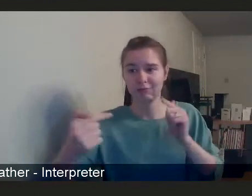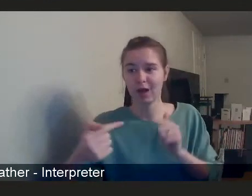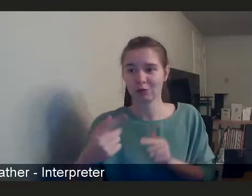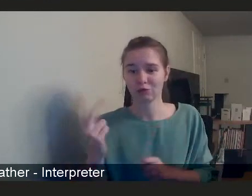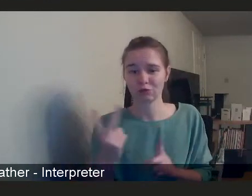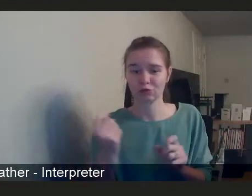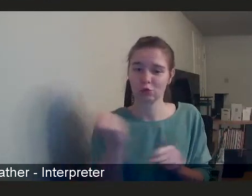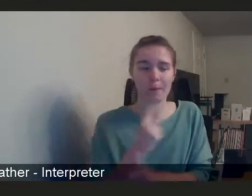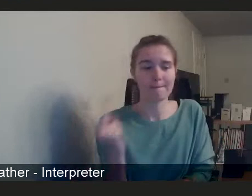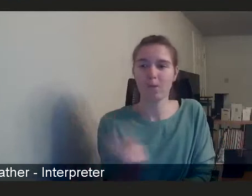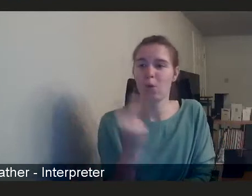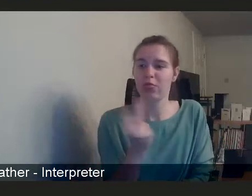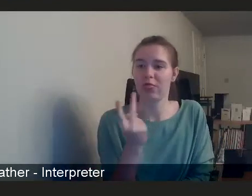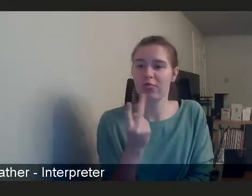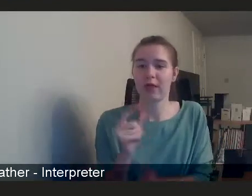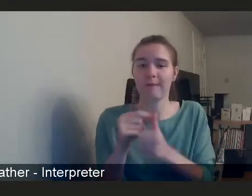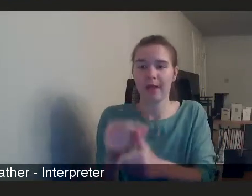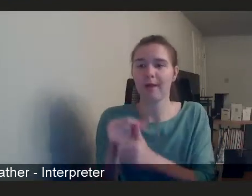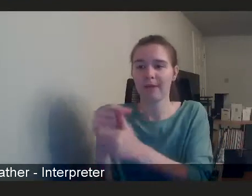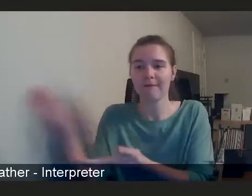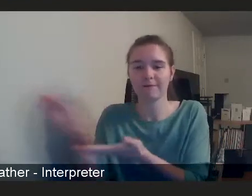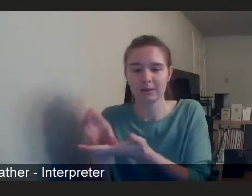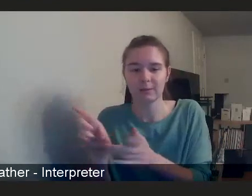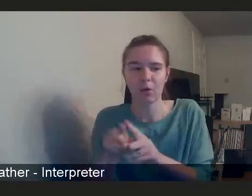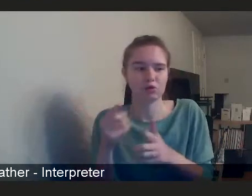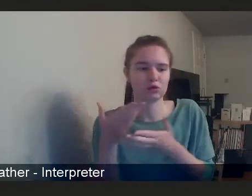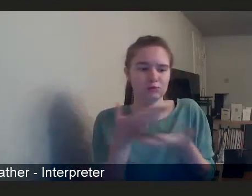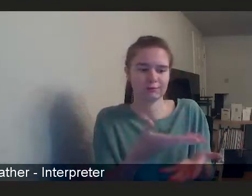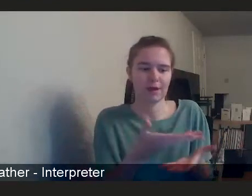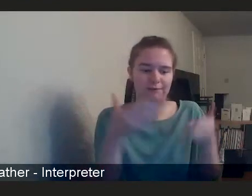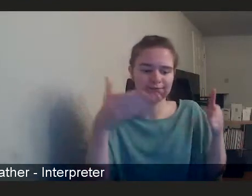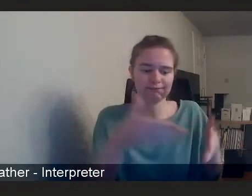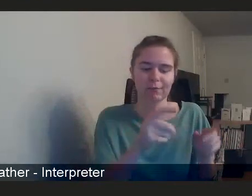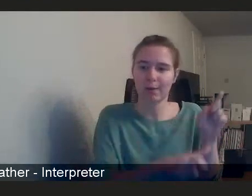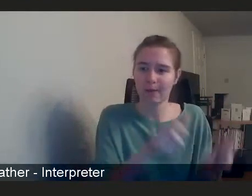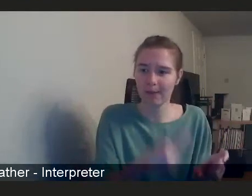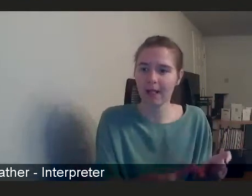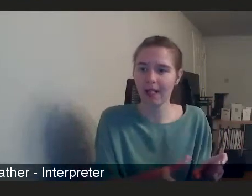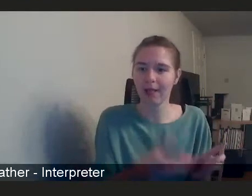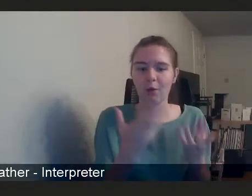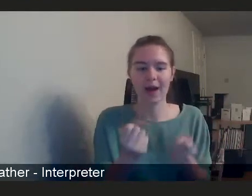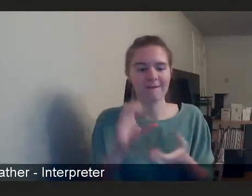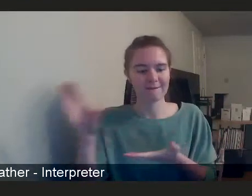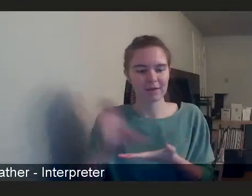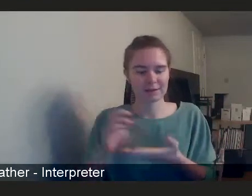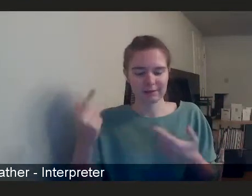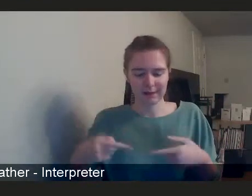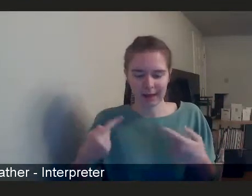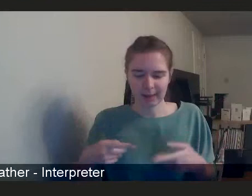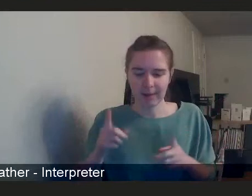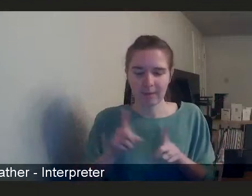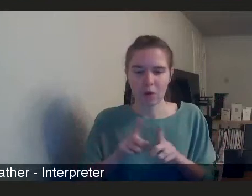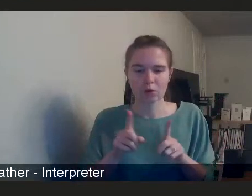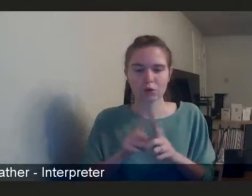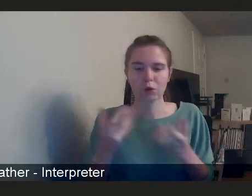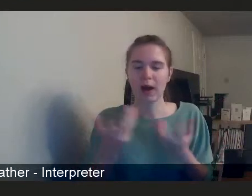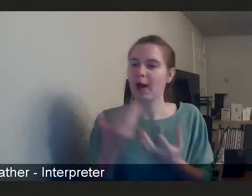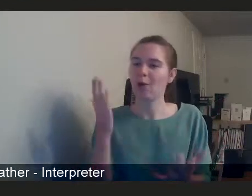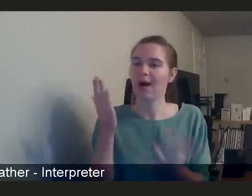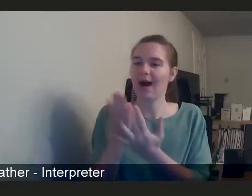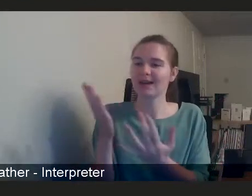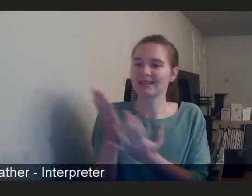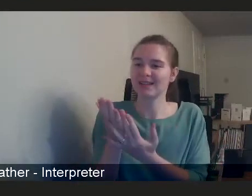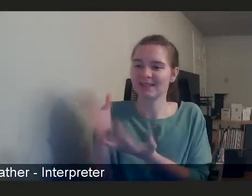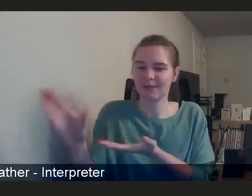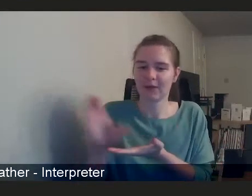So there's something around the long-term nature of funding that is available, but also the ease of how you can be able to access some of that